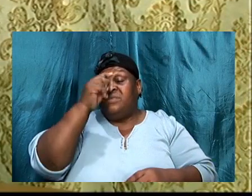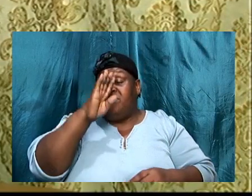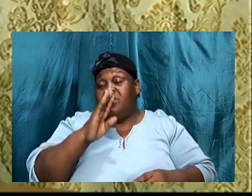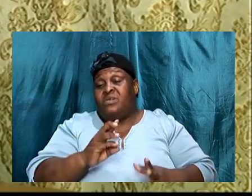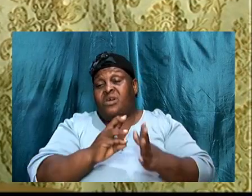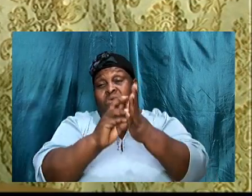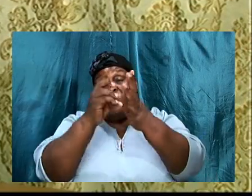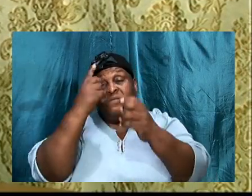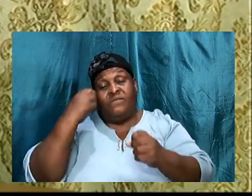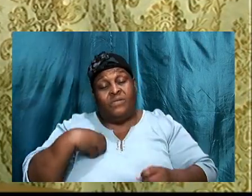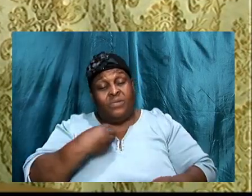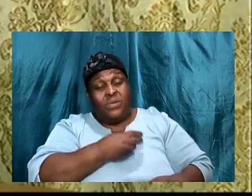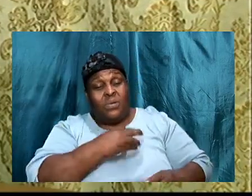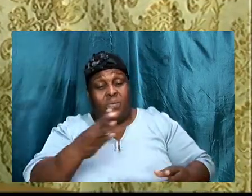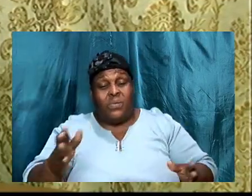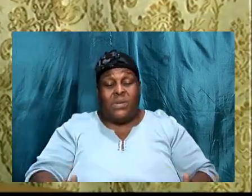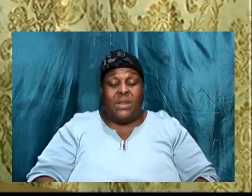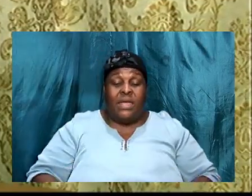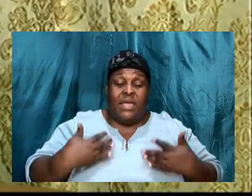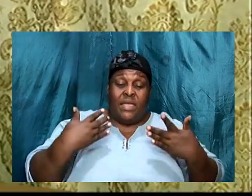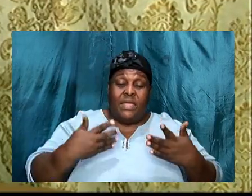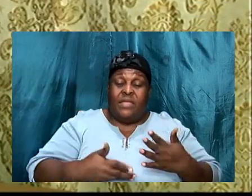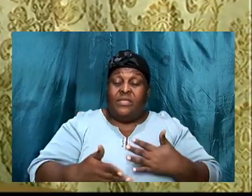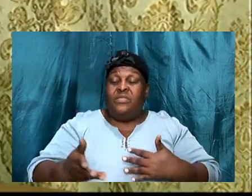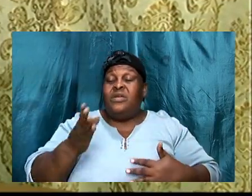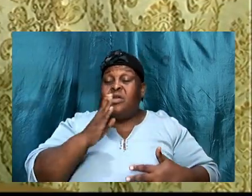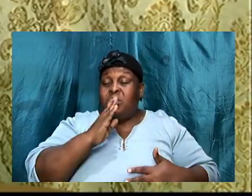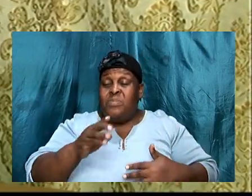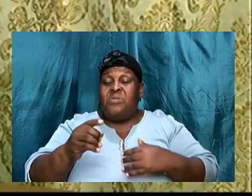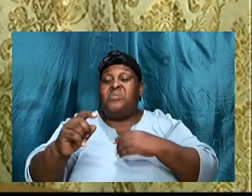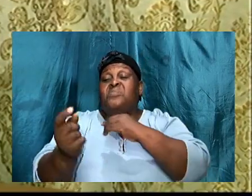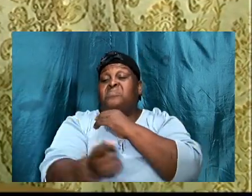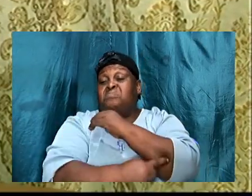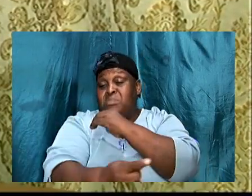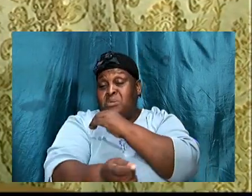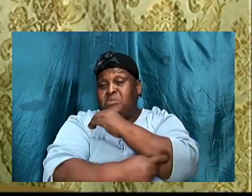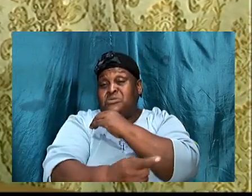for our lives, there will be consequences,